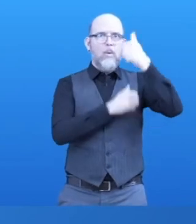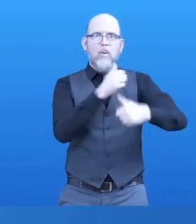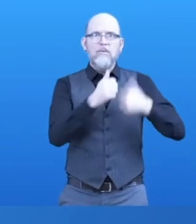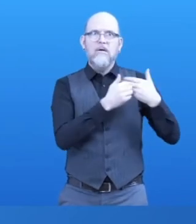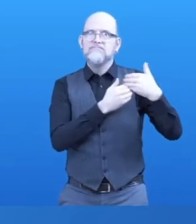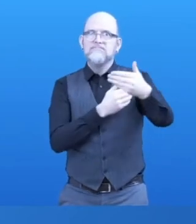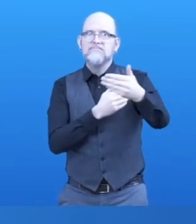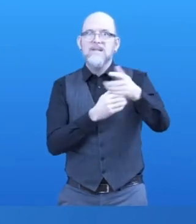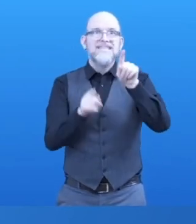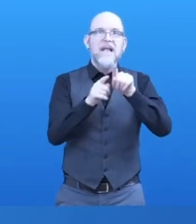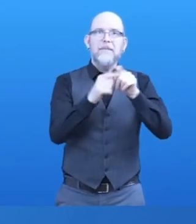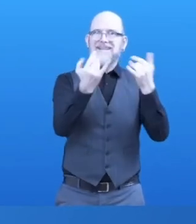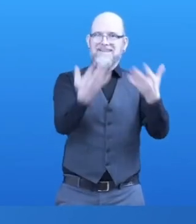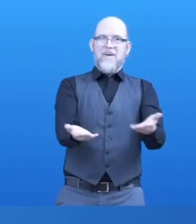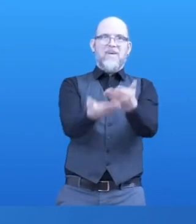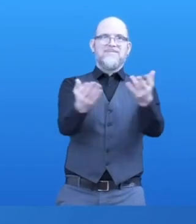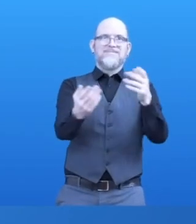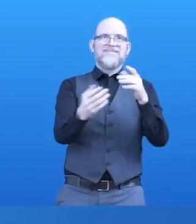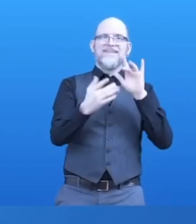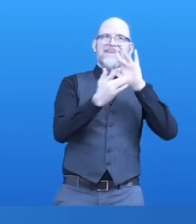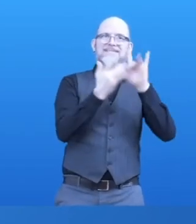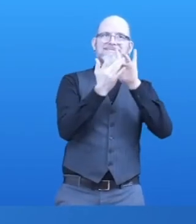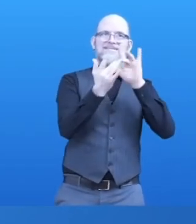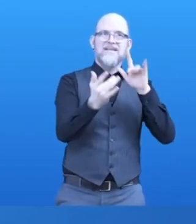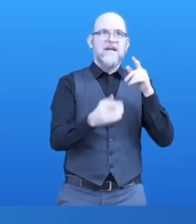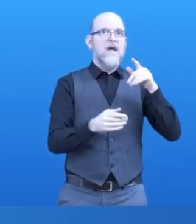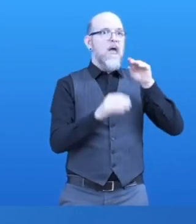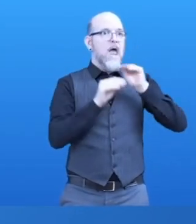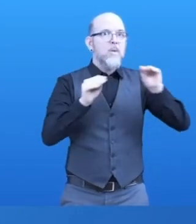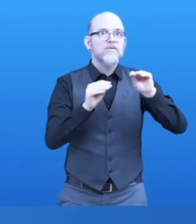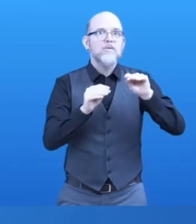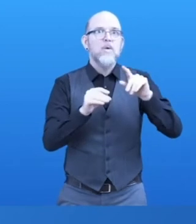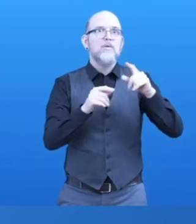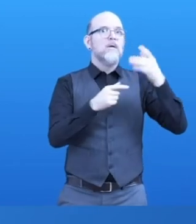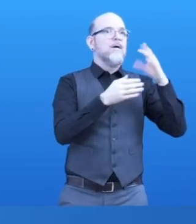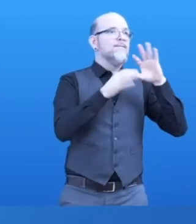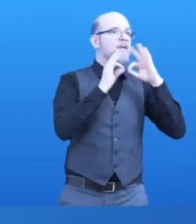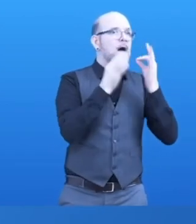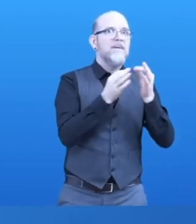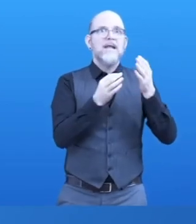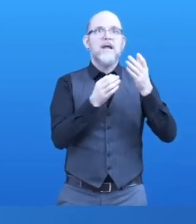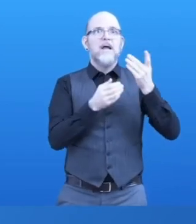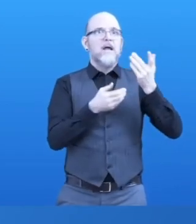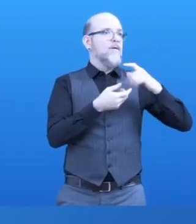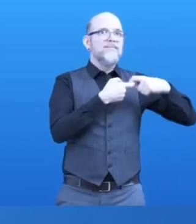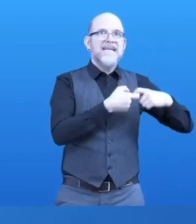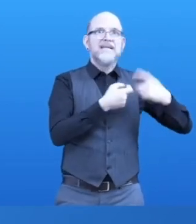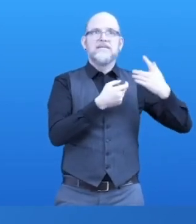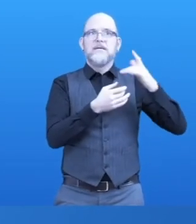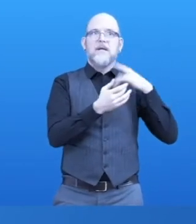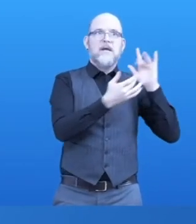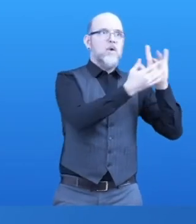staying connected with family and friends, work for all of us have become heavily dependent on effective technology skills.